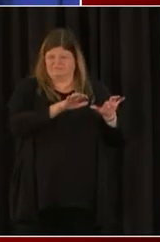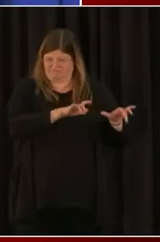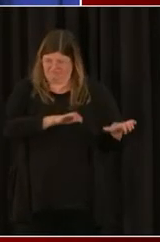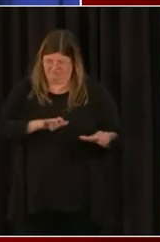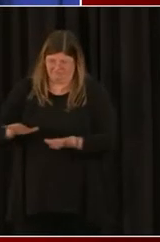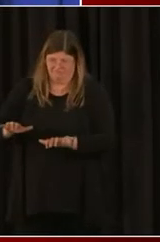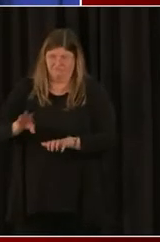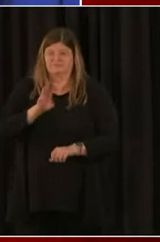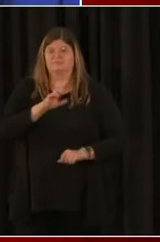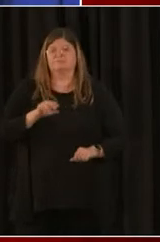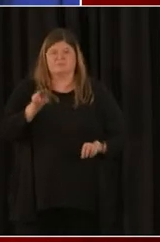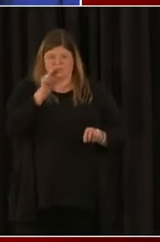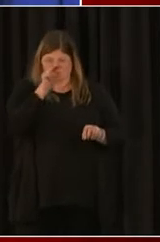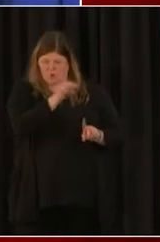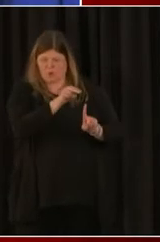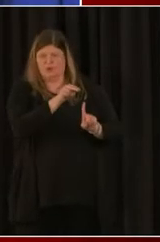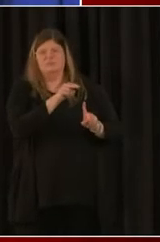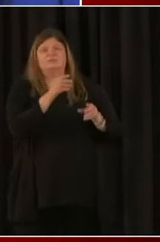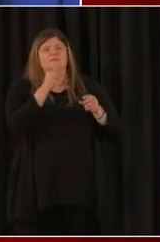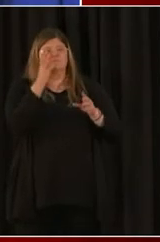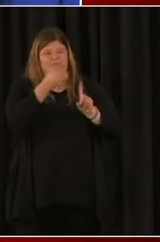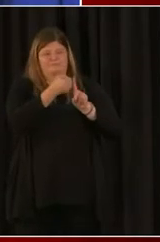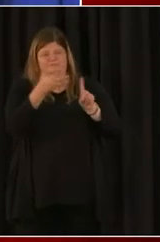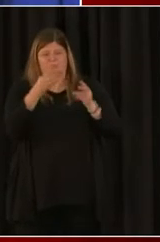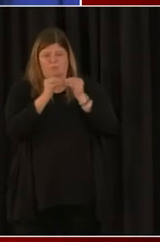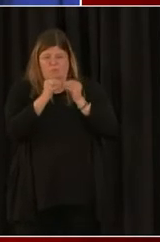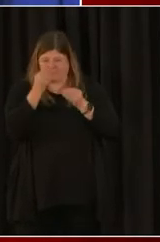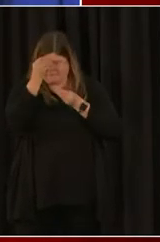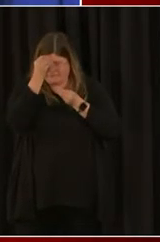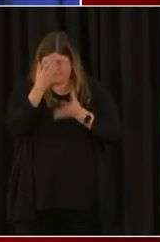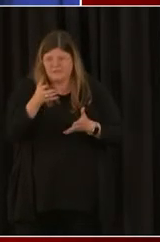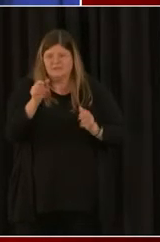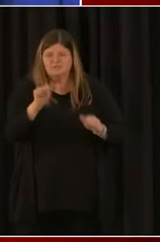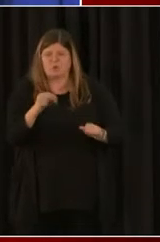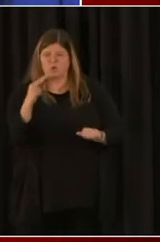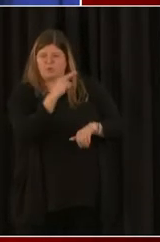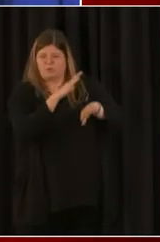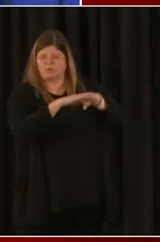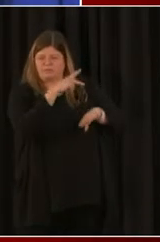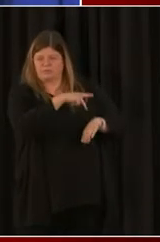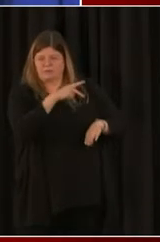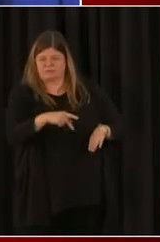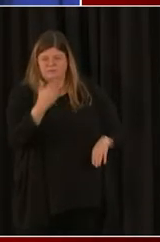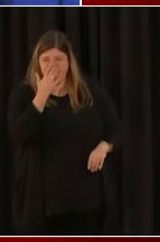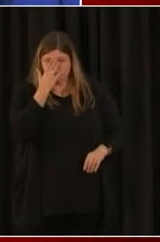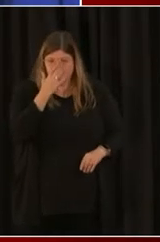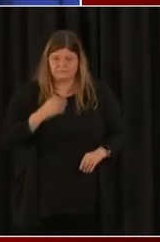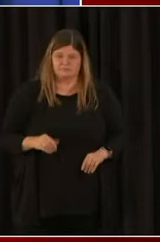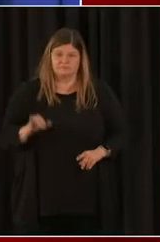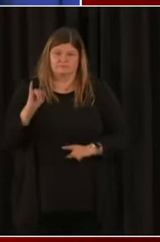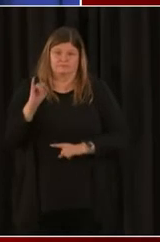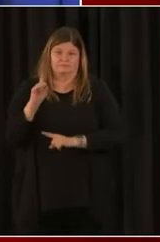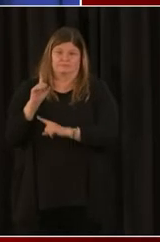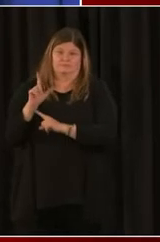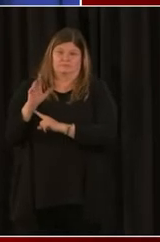I move on to Director Whitfield, one other question too. On the EIDL advance grant 2.0, I see that you have to